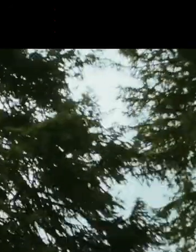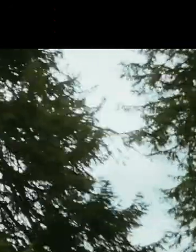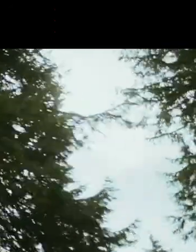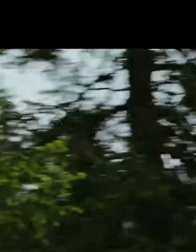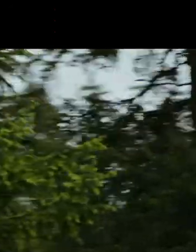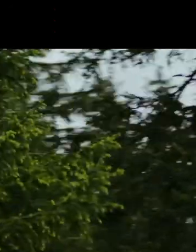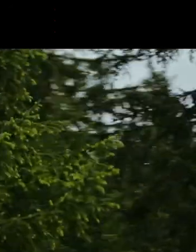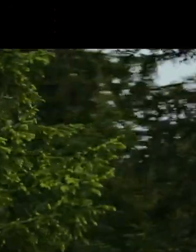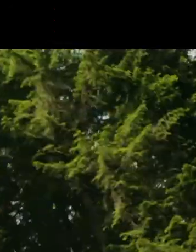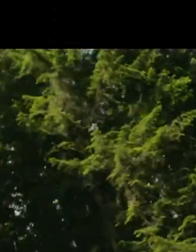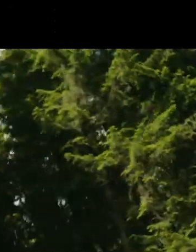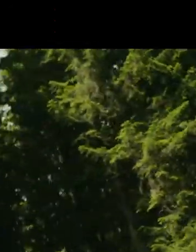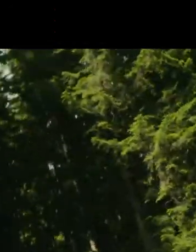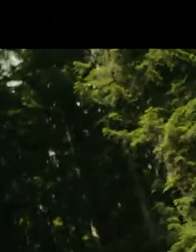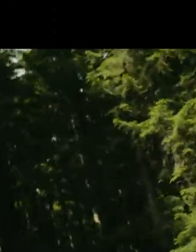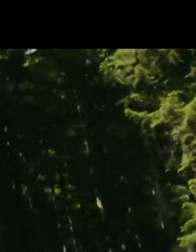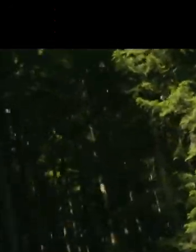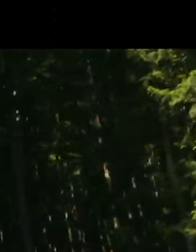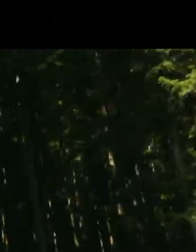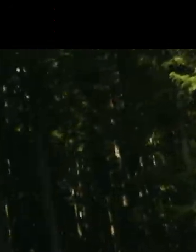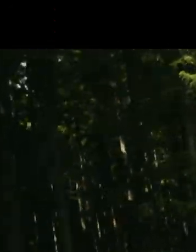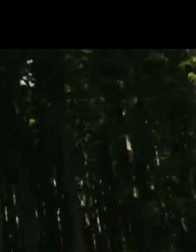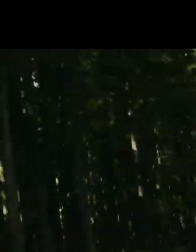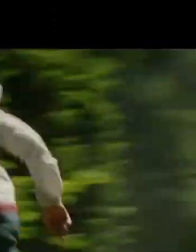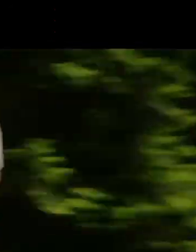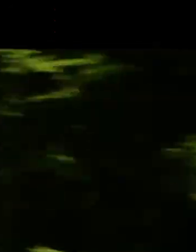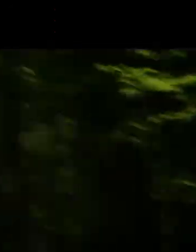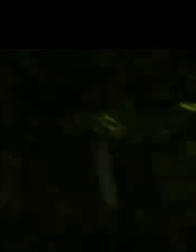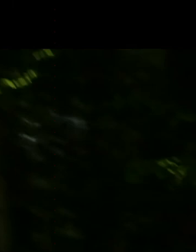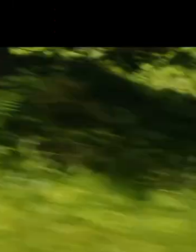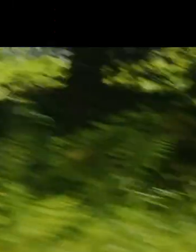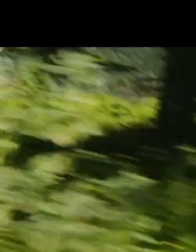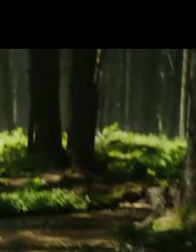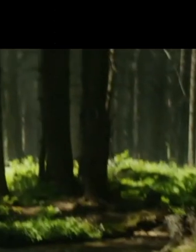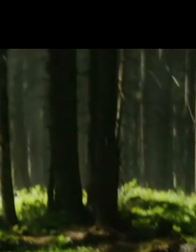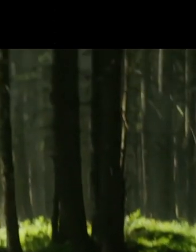Wir selbst? Sollten wir das nicht alle gemeinsam tun?